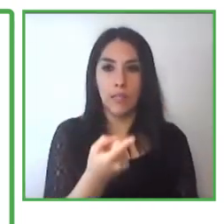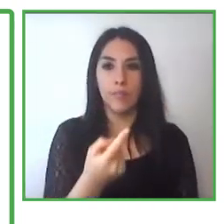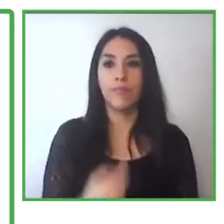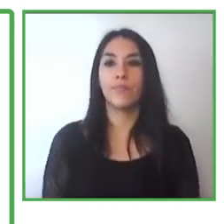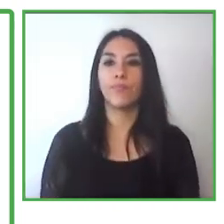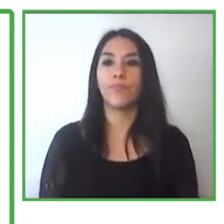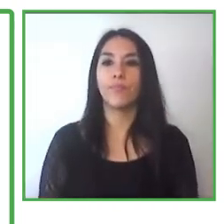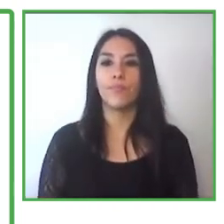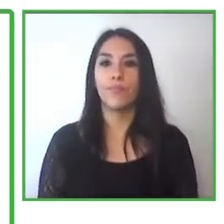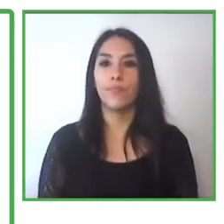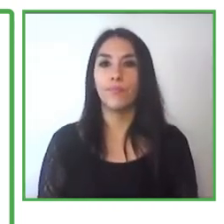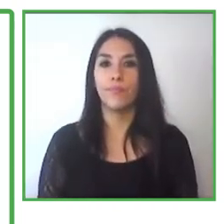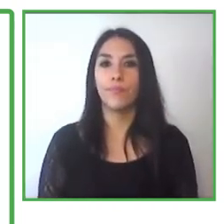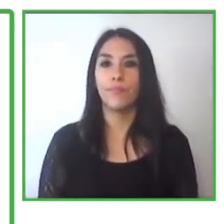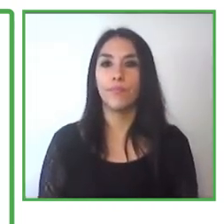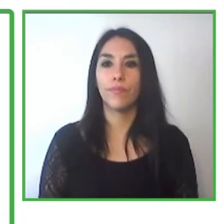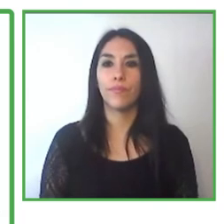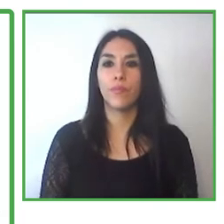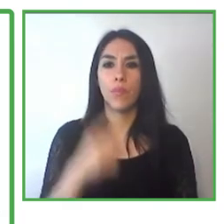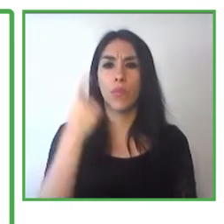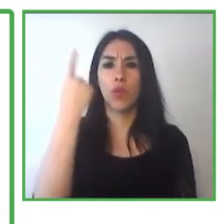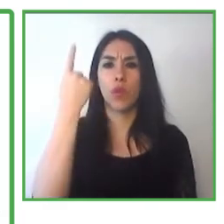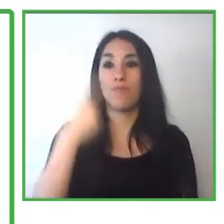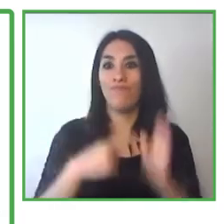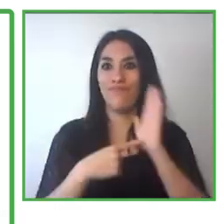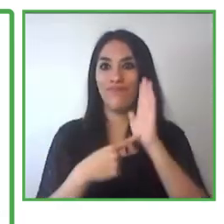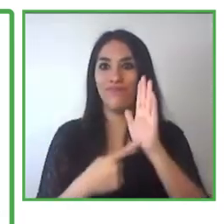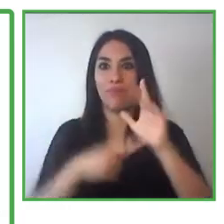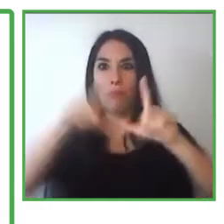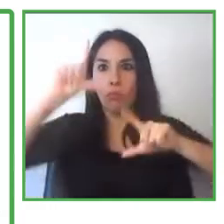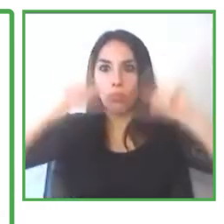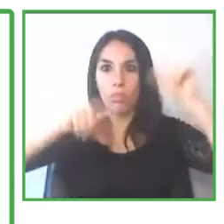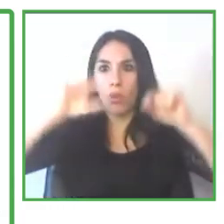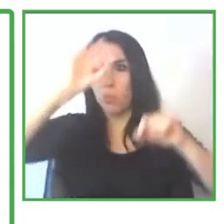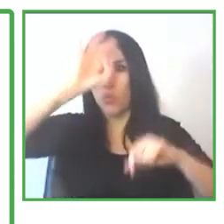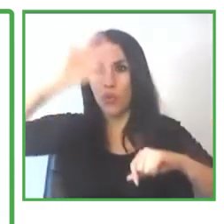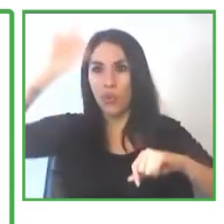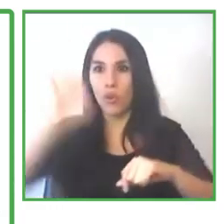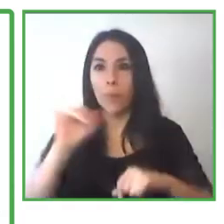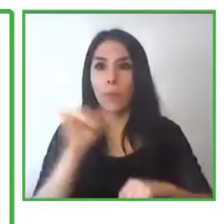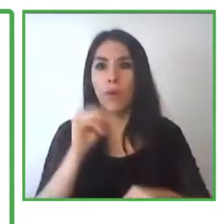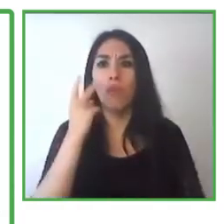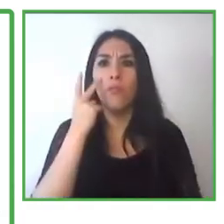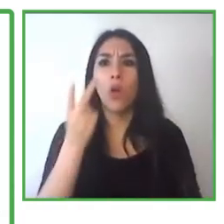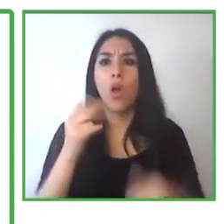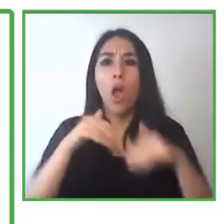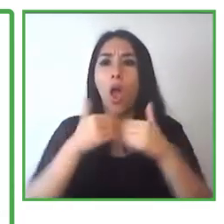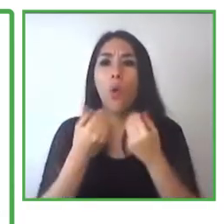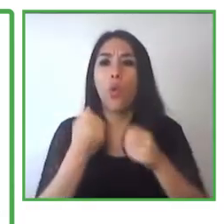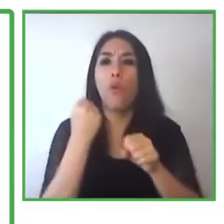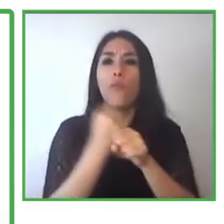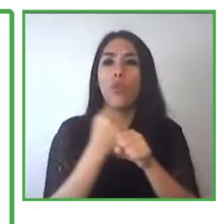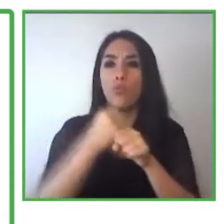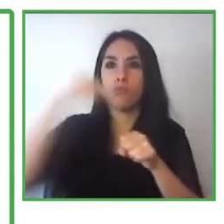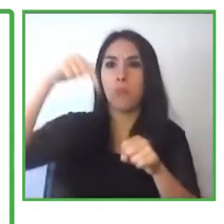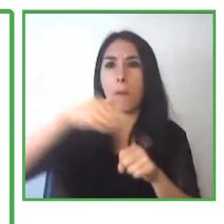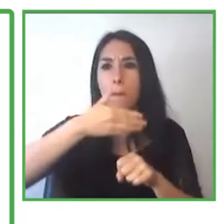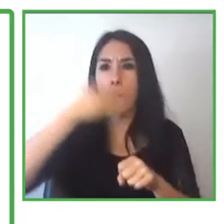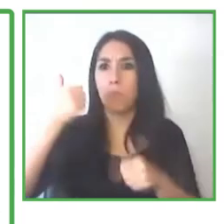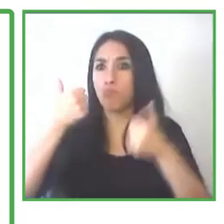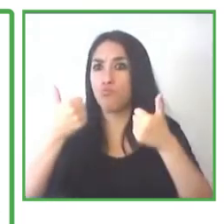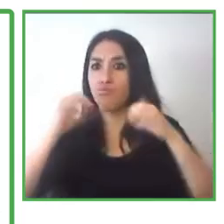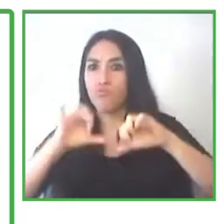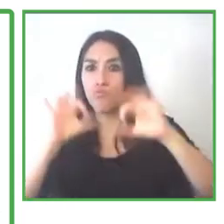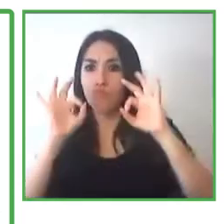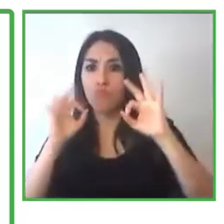because not the only indicator that we have is insertion, but we have quality indicators as well that are going